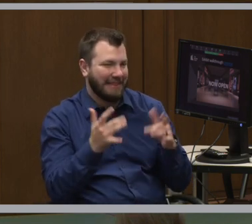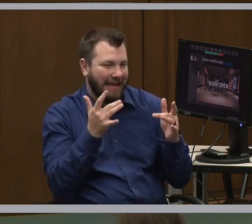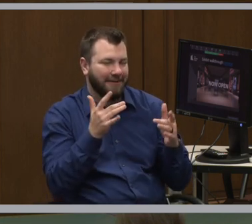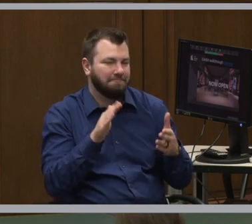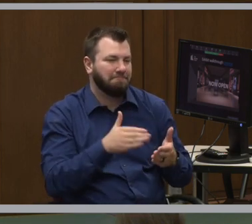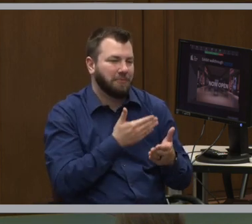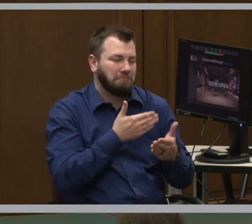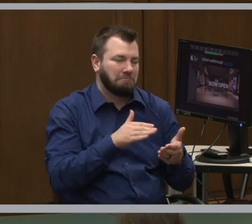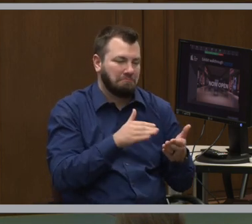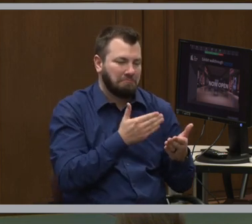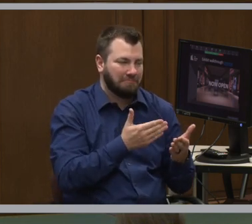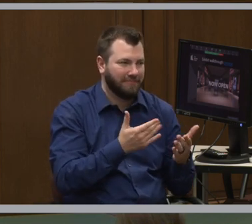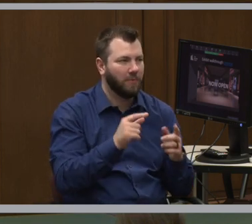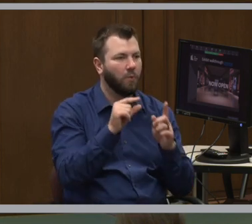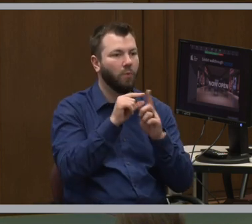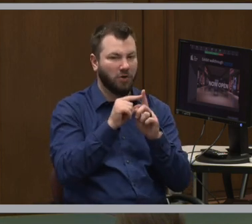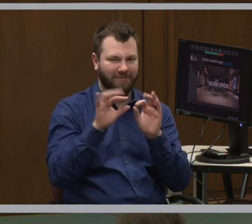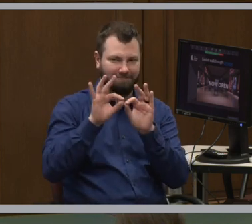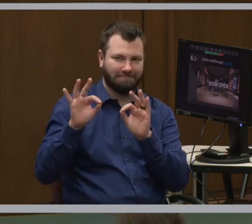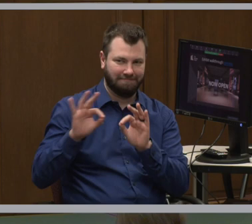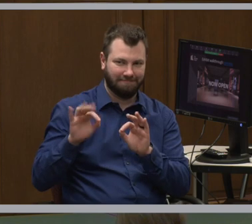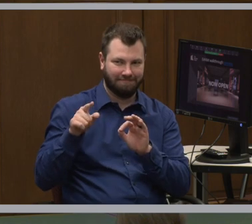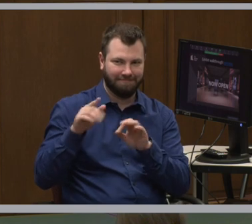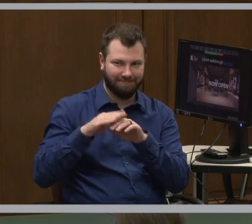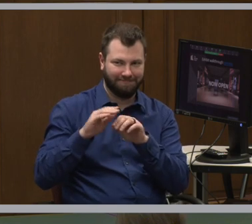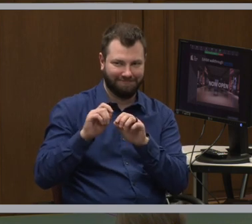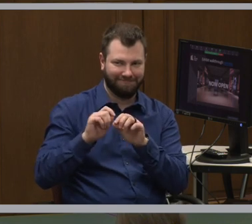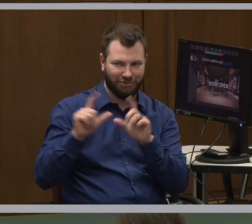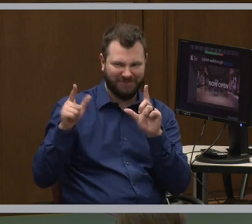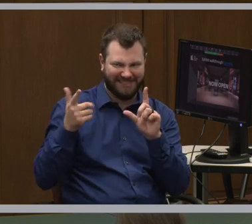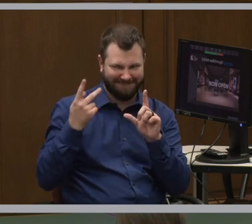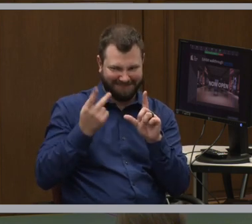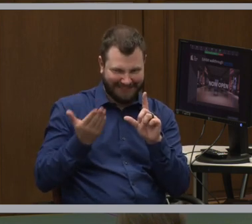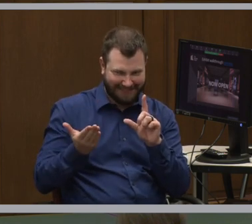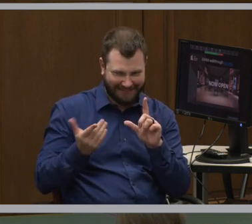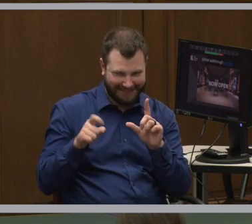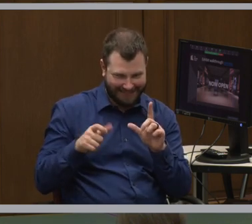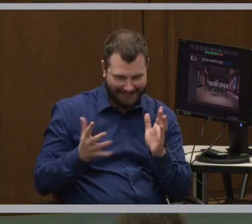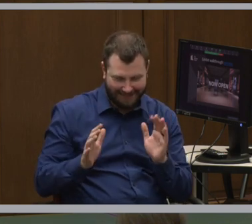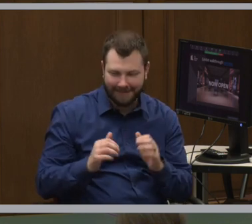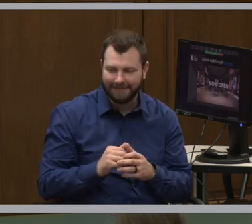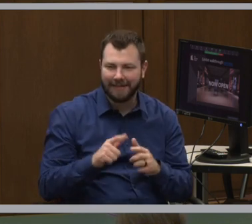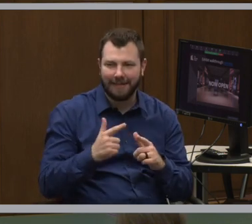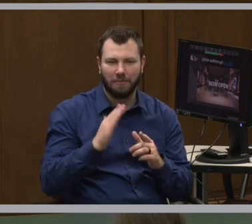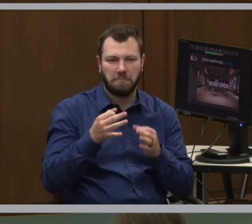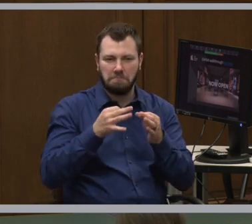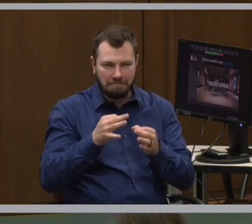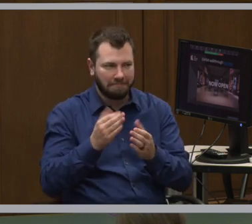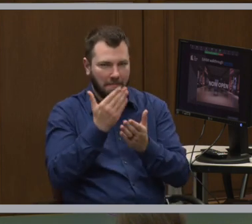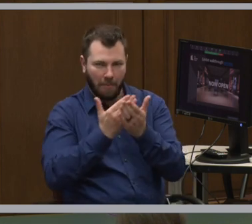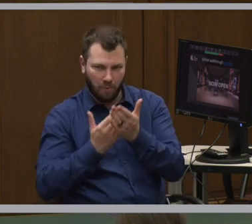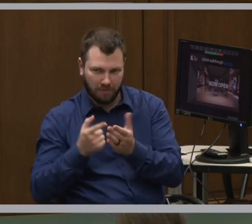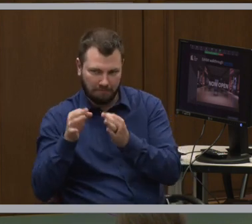music. The words on the tap on the screen are really all that you need. And then I'm going to walk through each of the components.